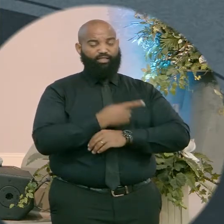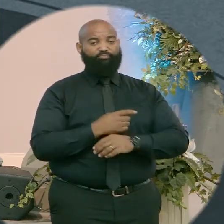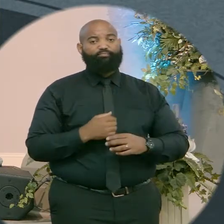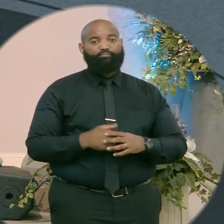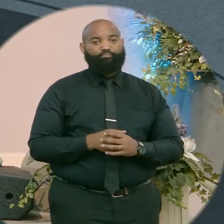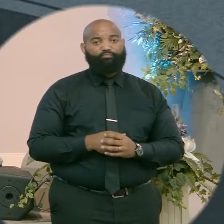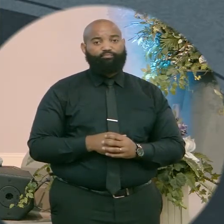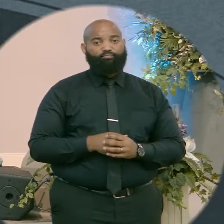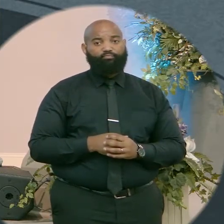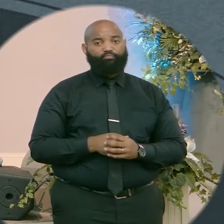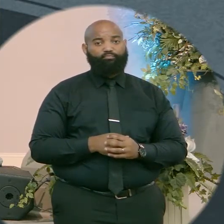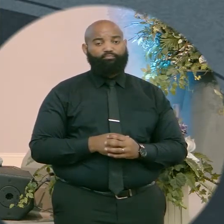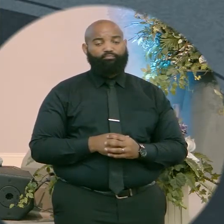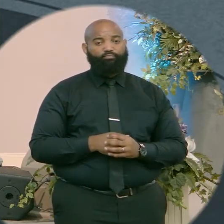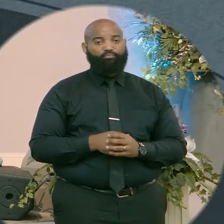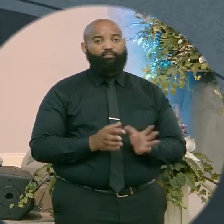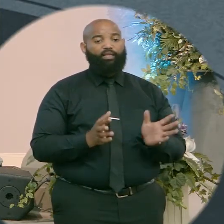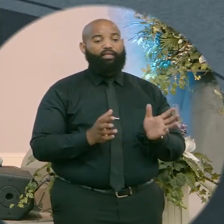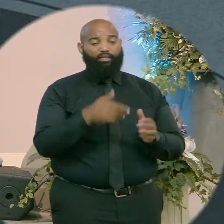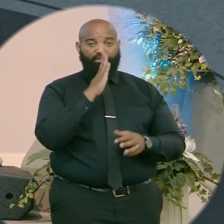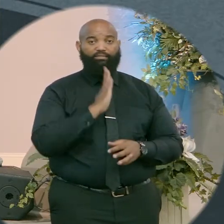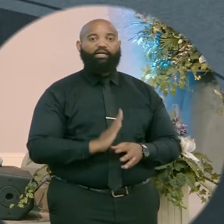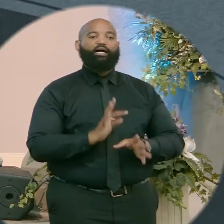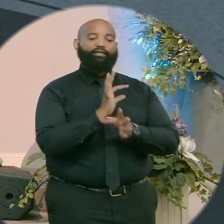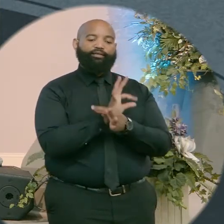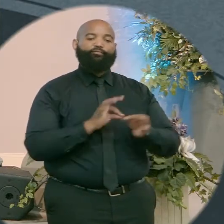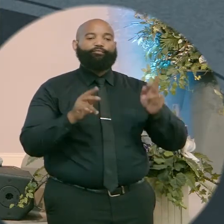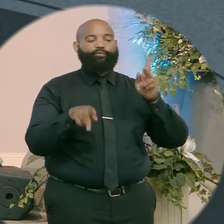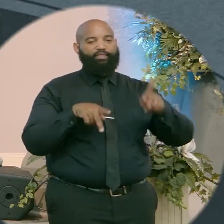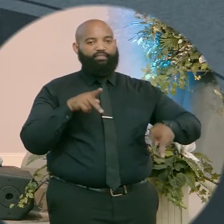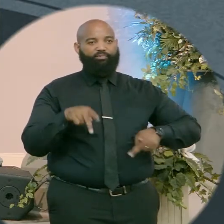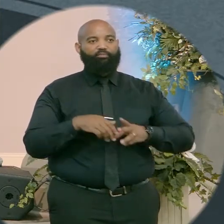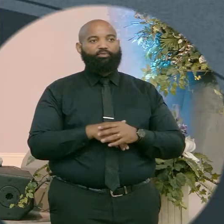God still sets captive free. That's why he came.